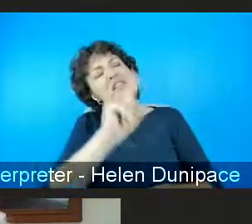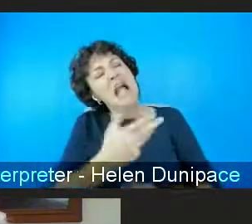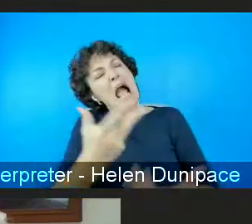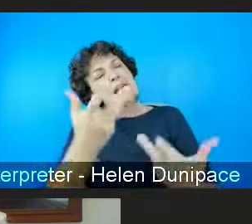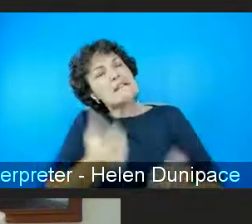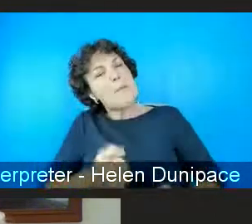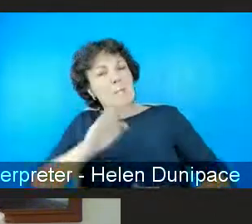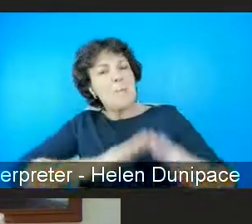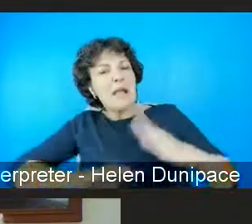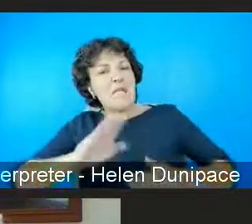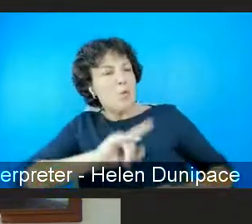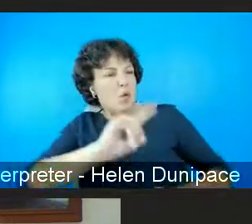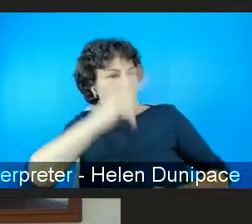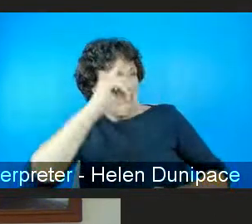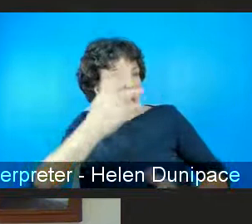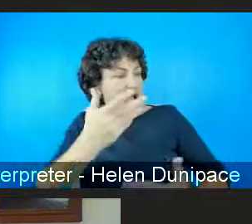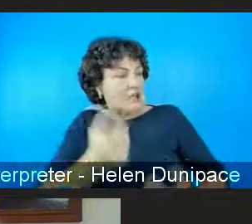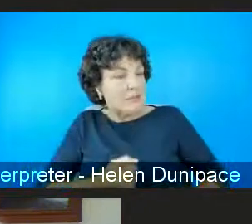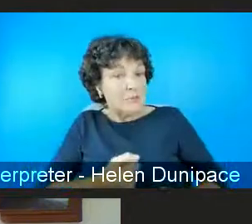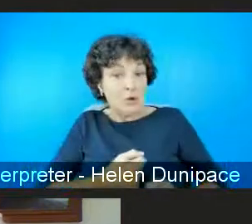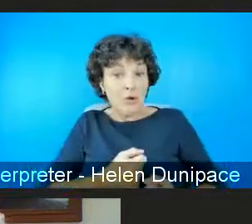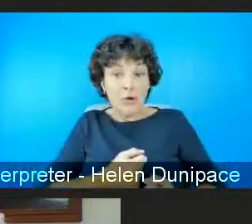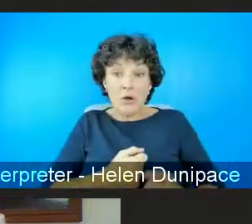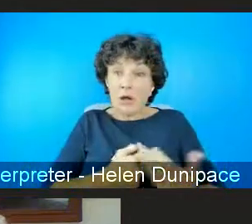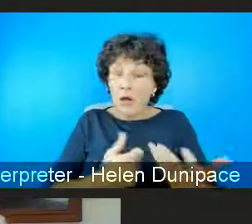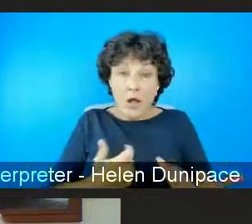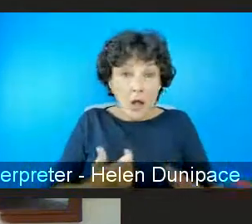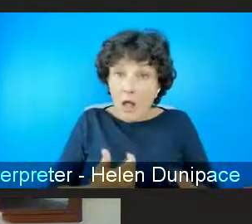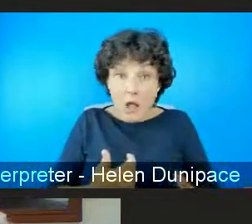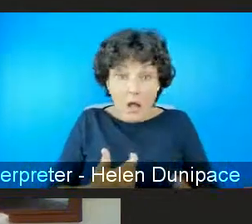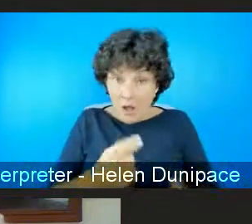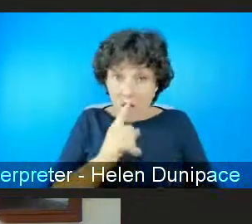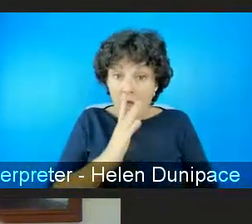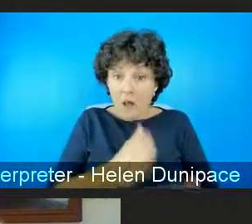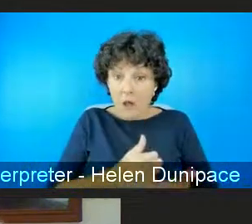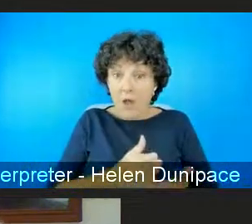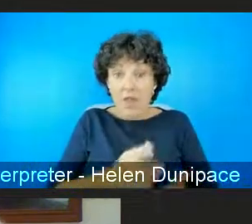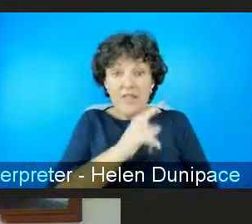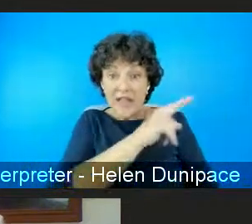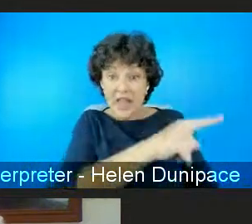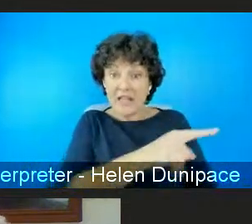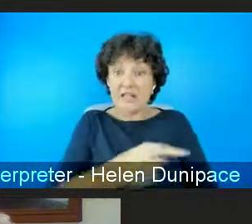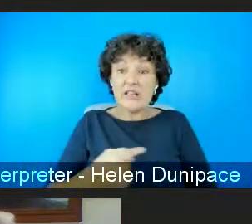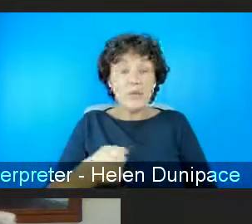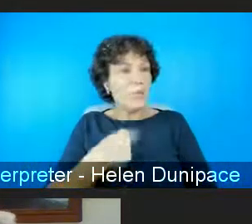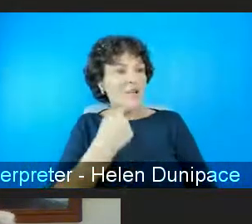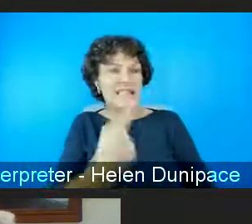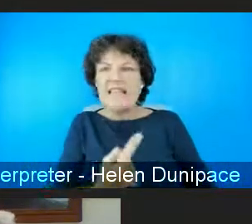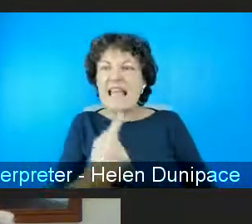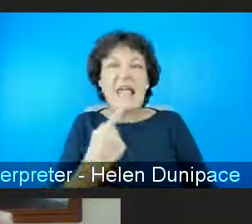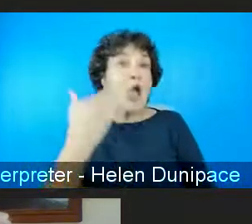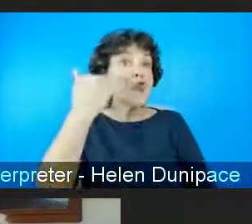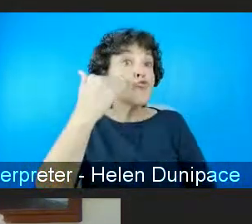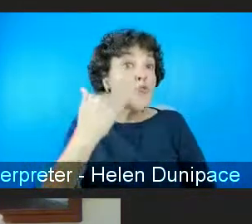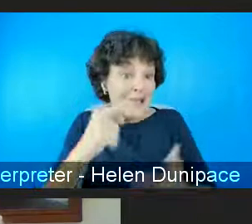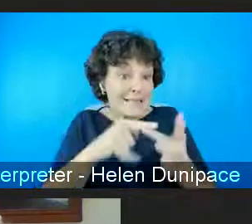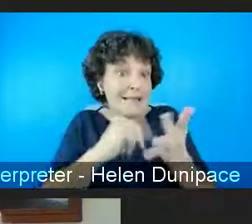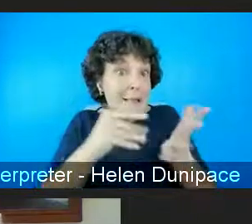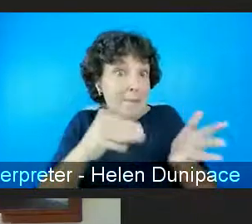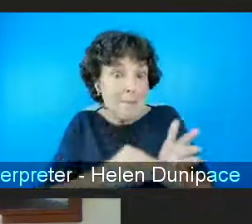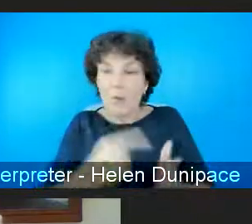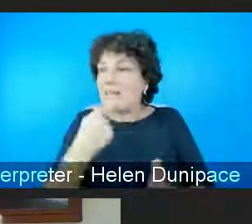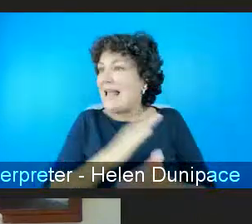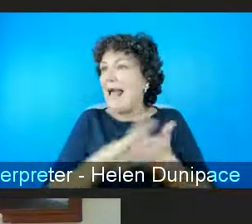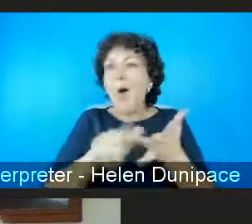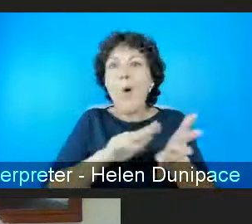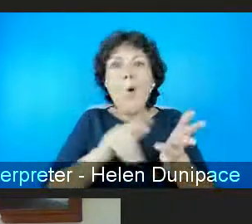again it becomes well you know there isn't we don't see we see hate crime we say racism we see um homophobia we